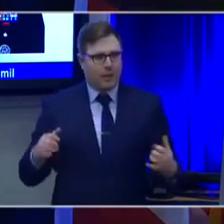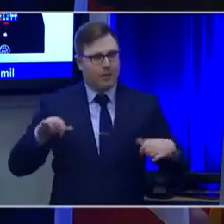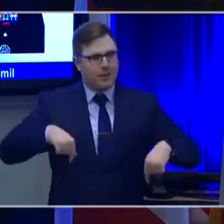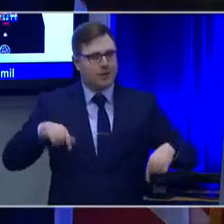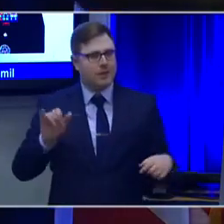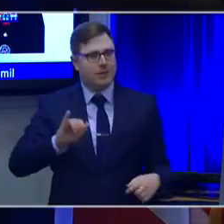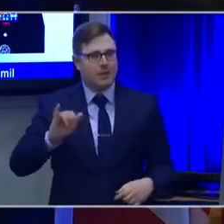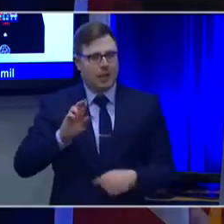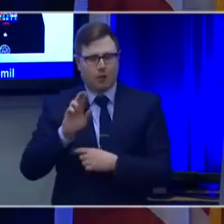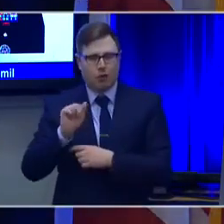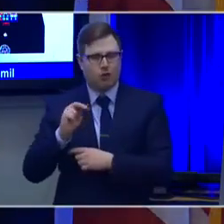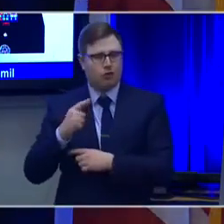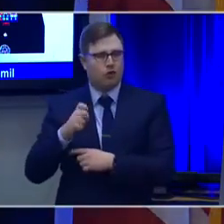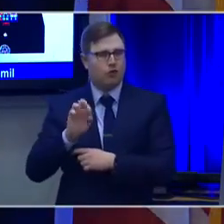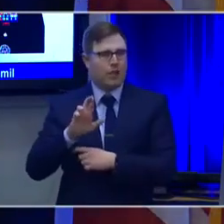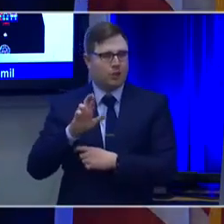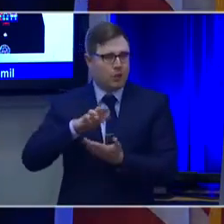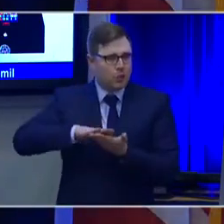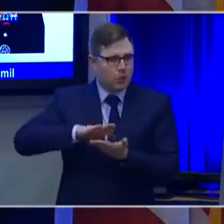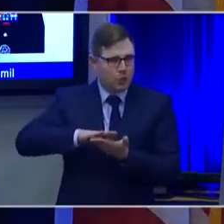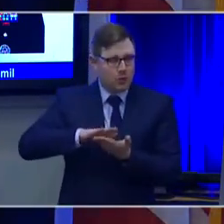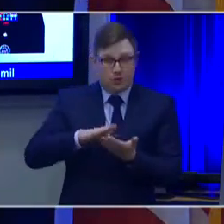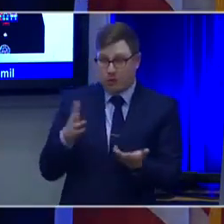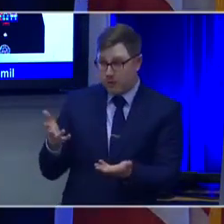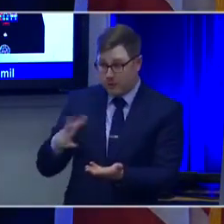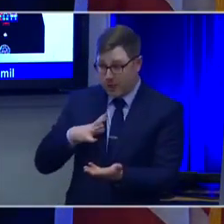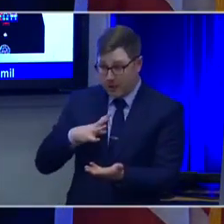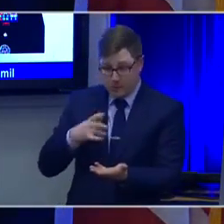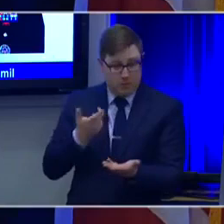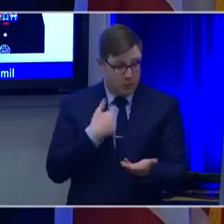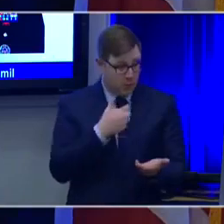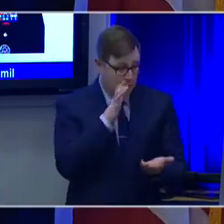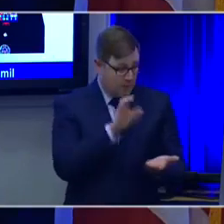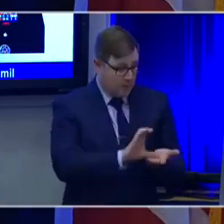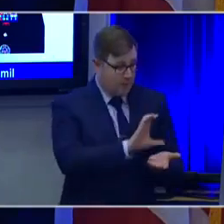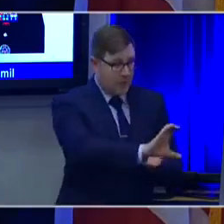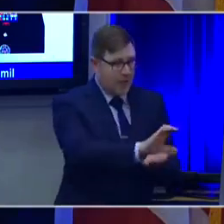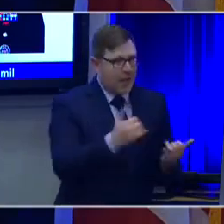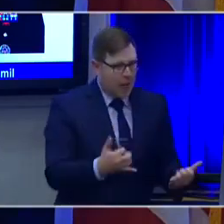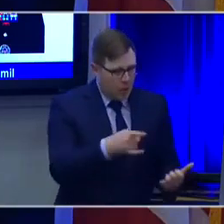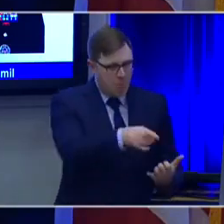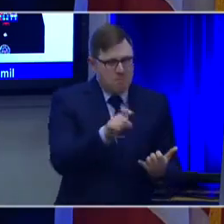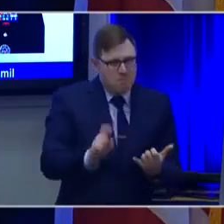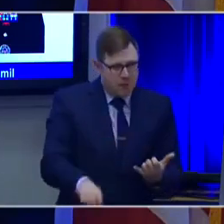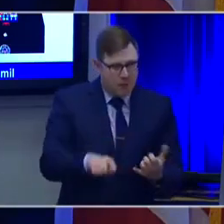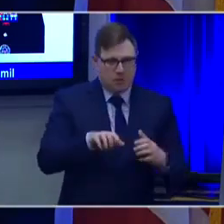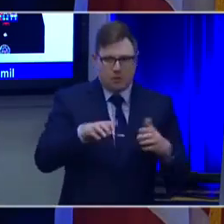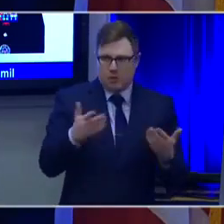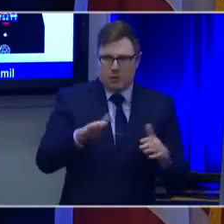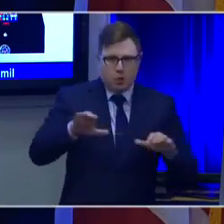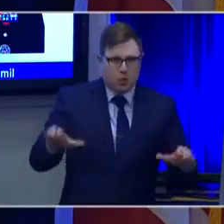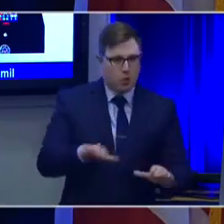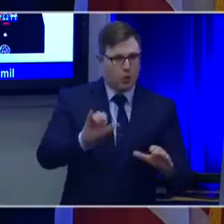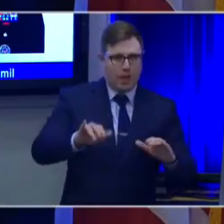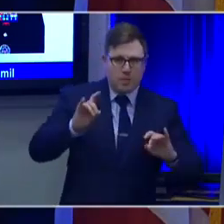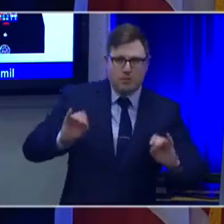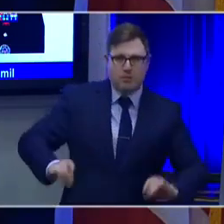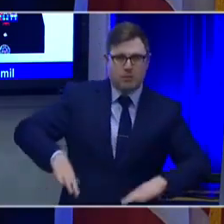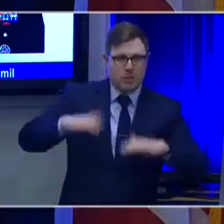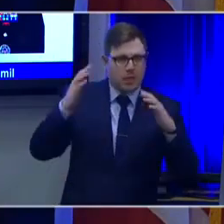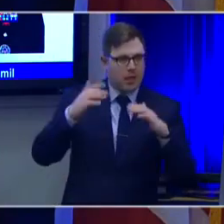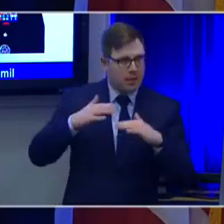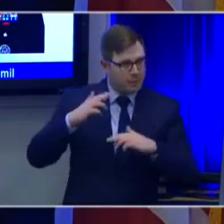got the money you asked for. Now you need to put these projects in the ground. Now you need to make this steel and concrete appear and improve